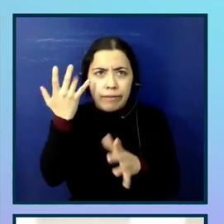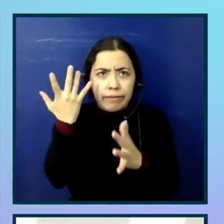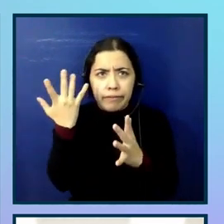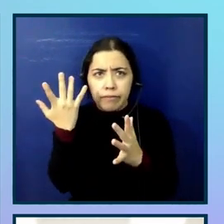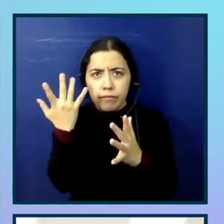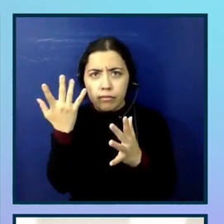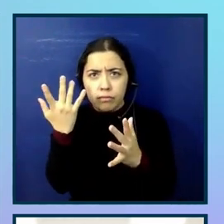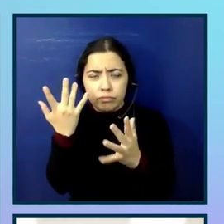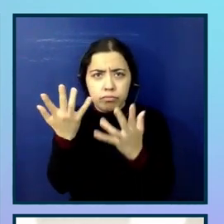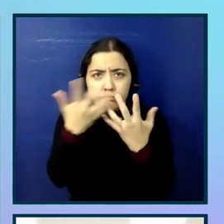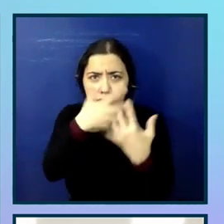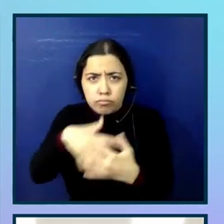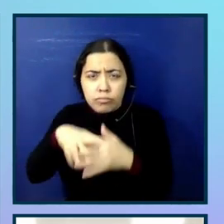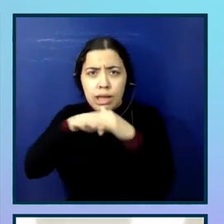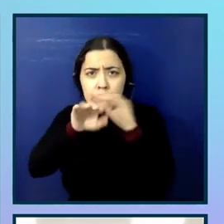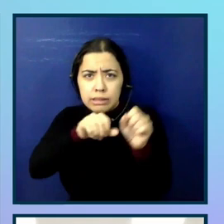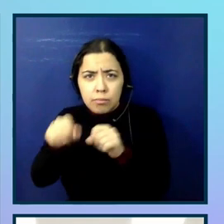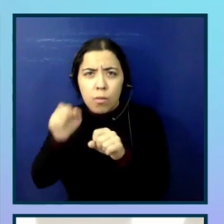to be accessible.